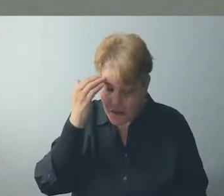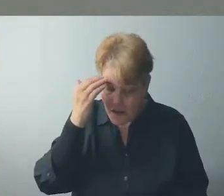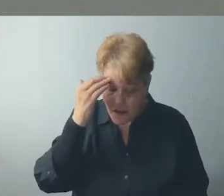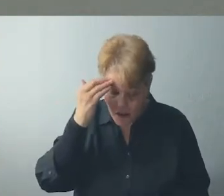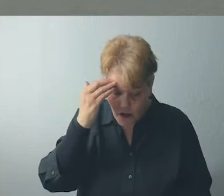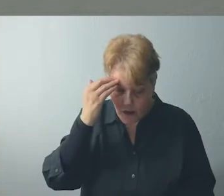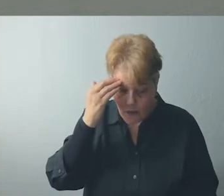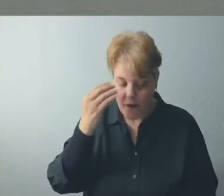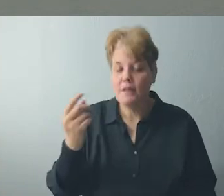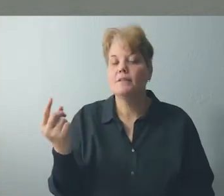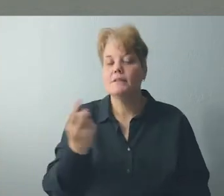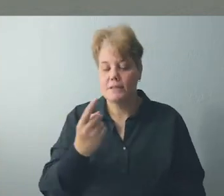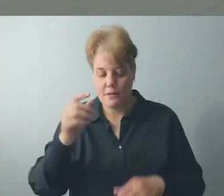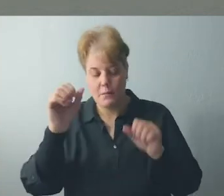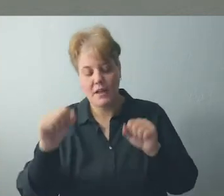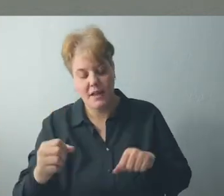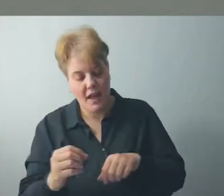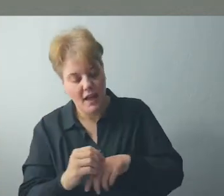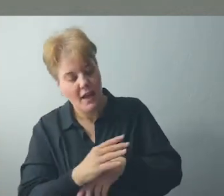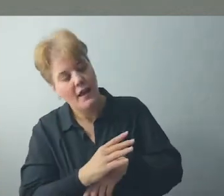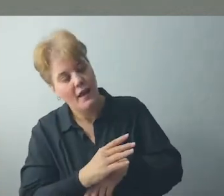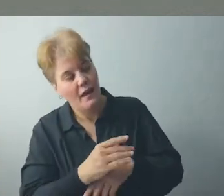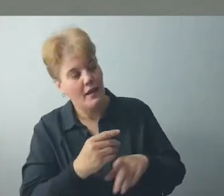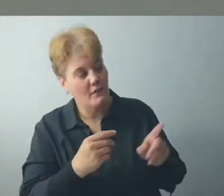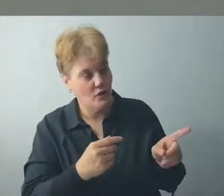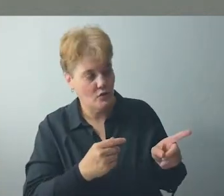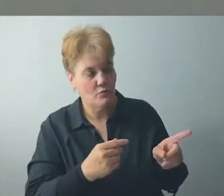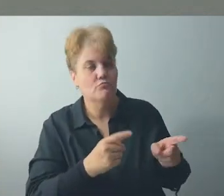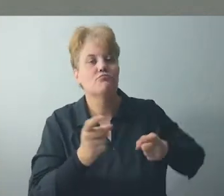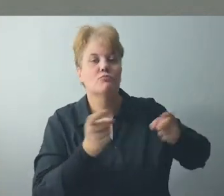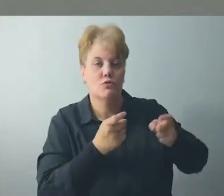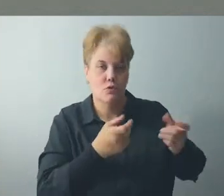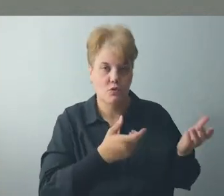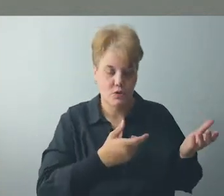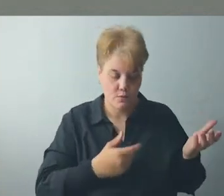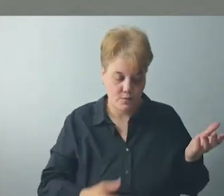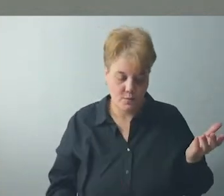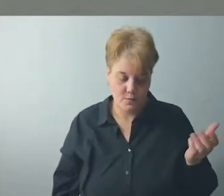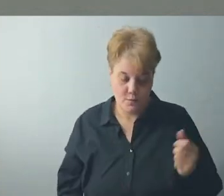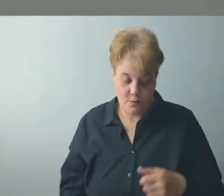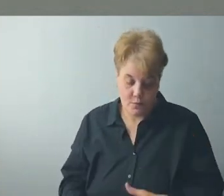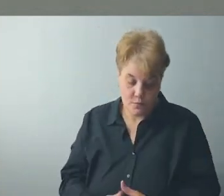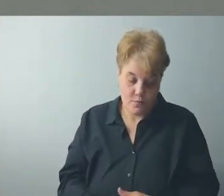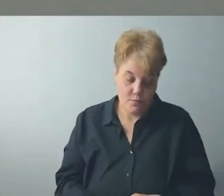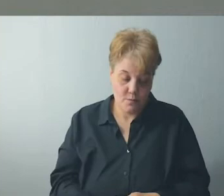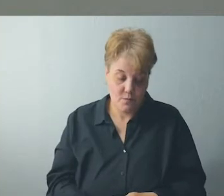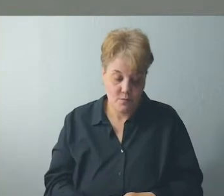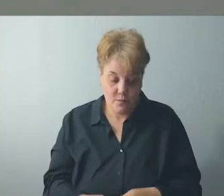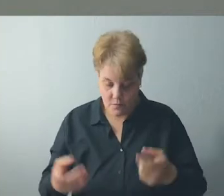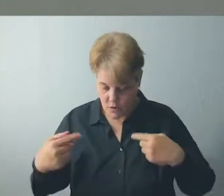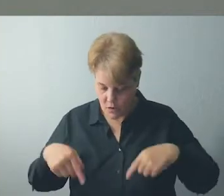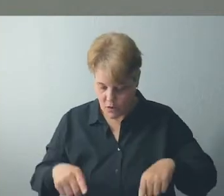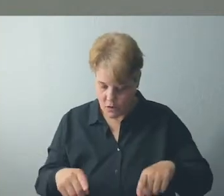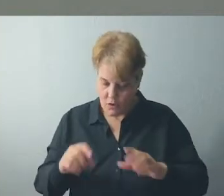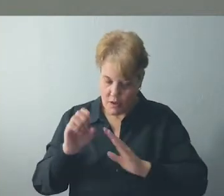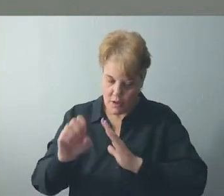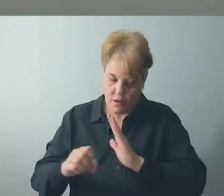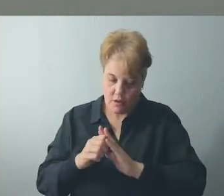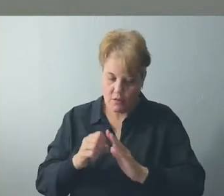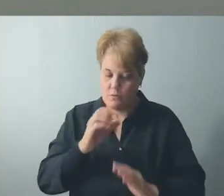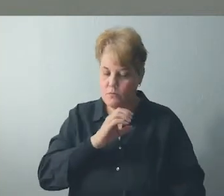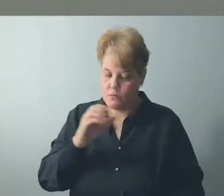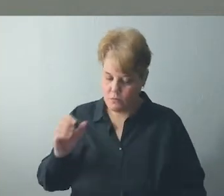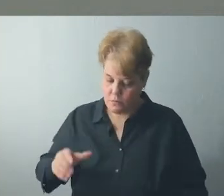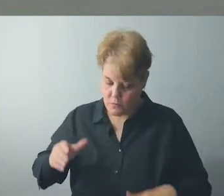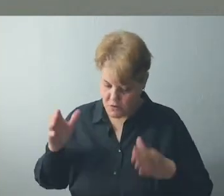and control in your life. The last several months, the consumption of information has increased exponentially.